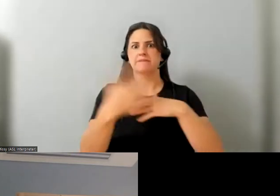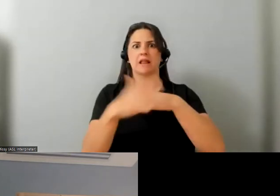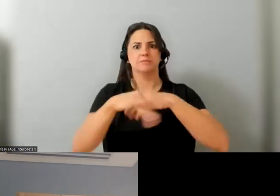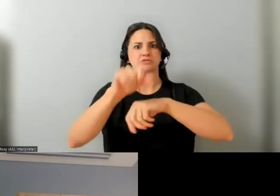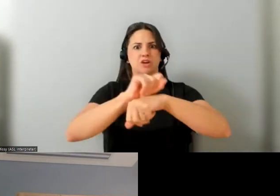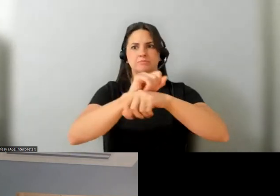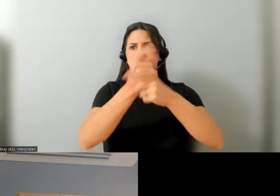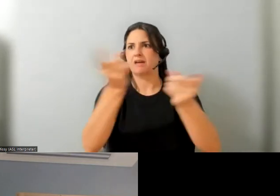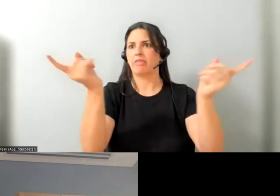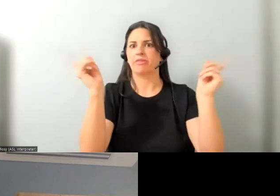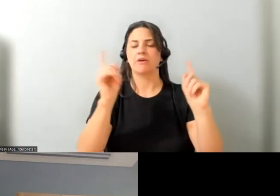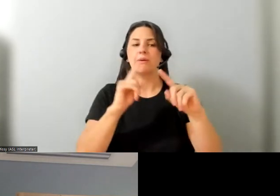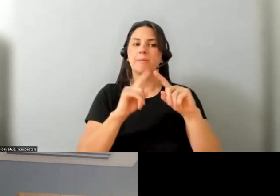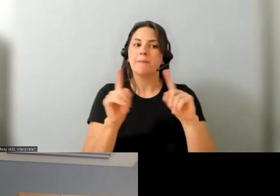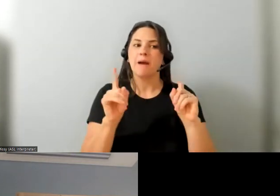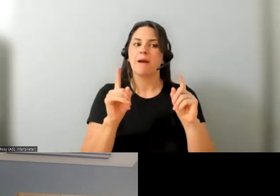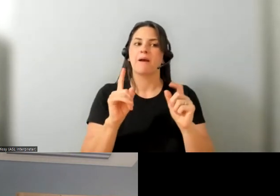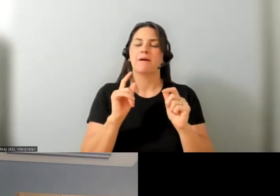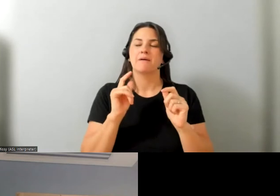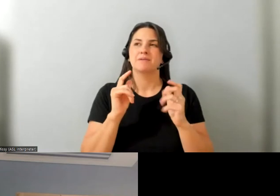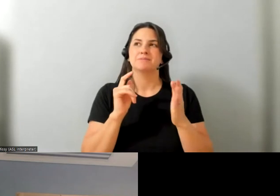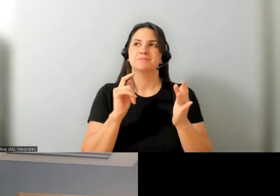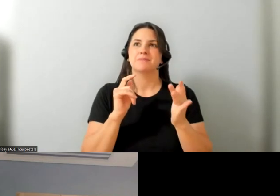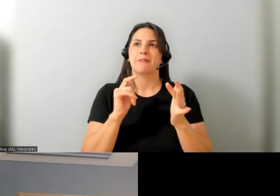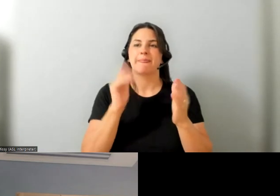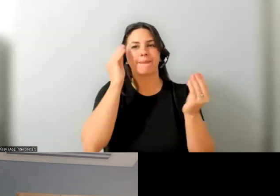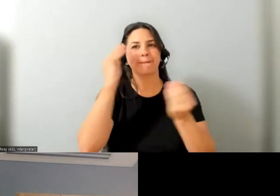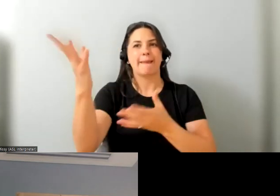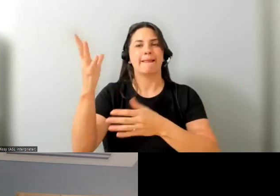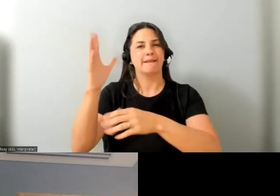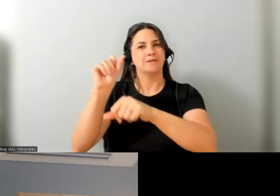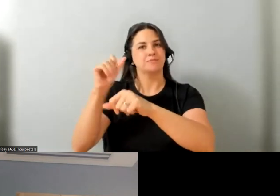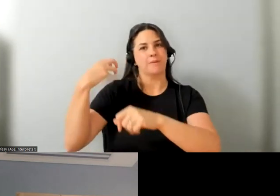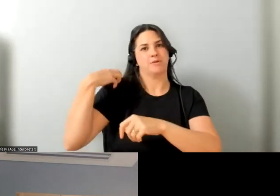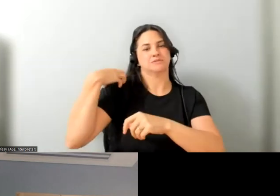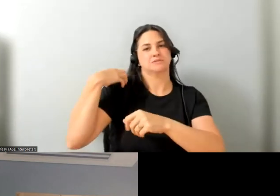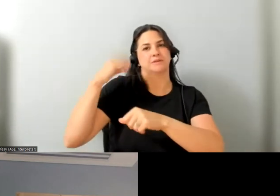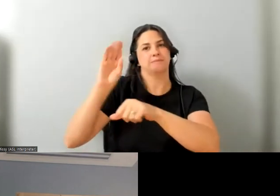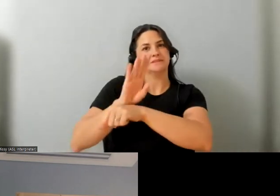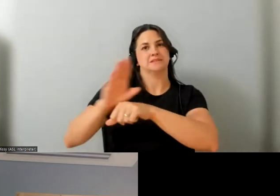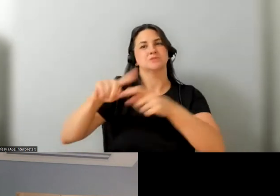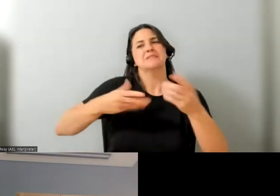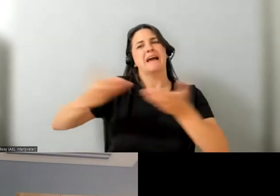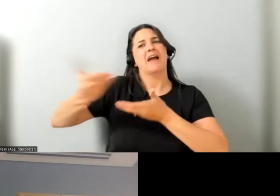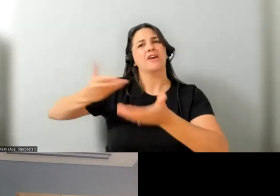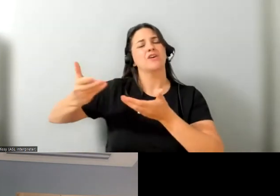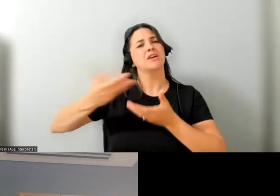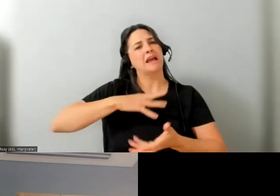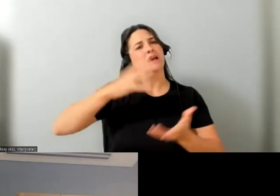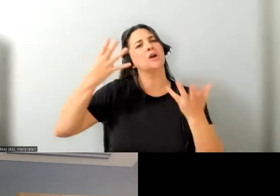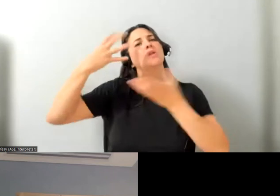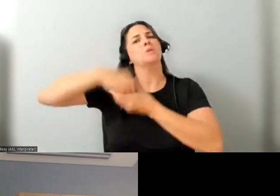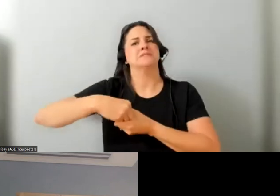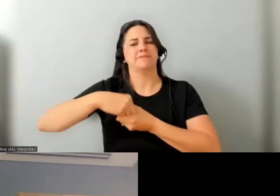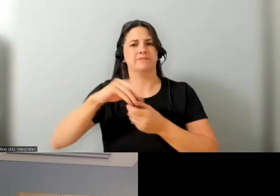there but it's getting our word out um to employers to hire inclusively we got to keep in mind there's over 600